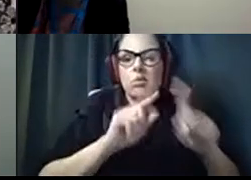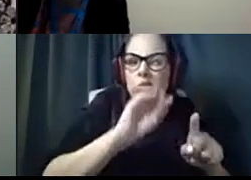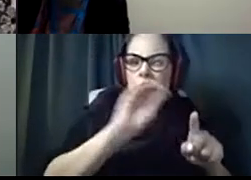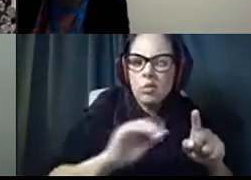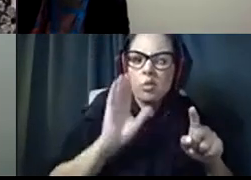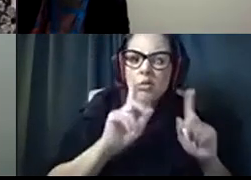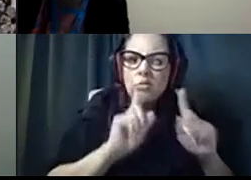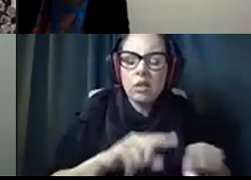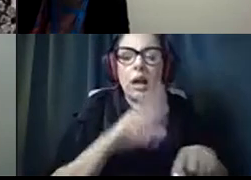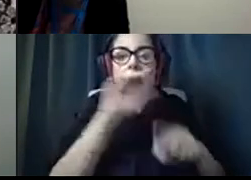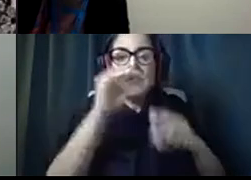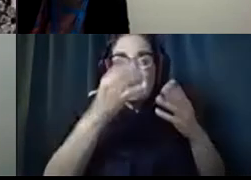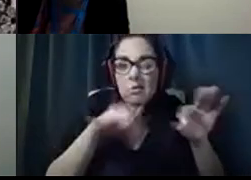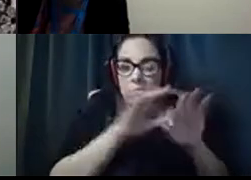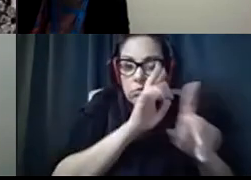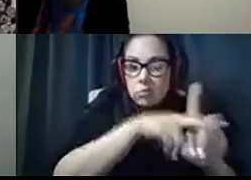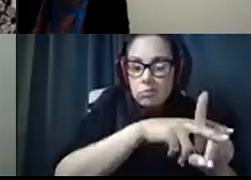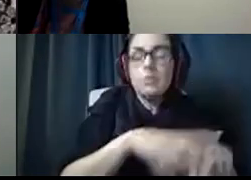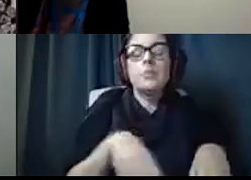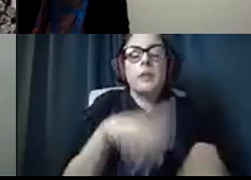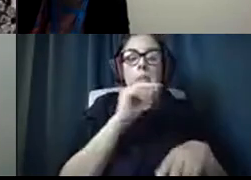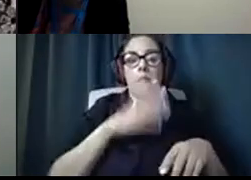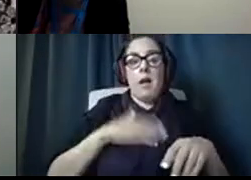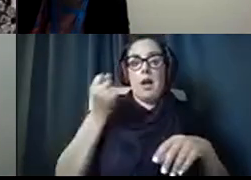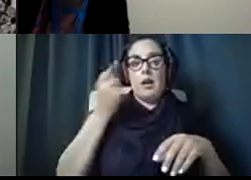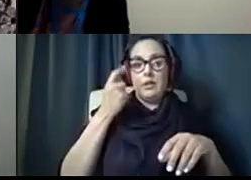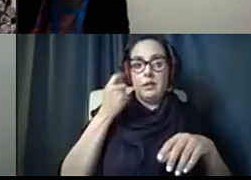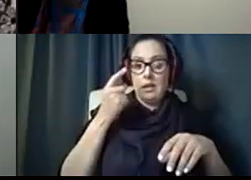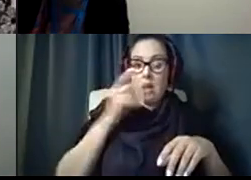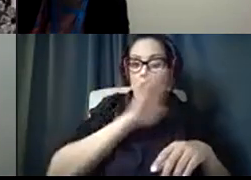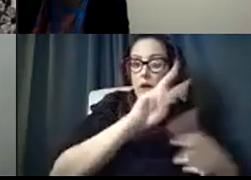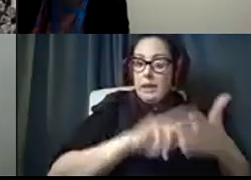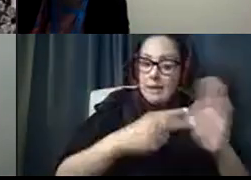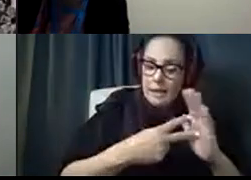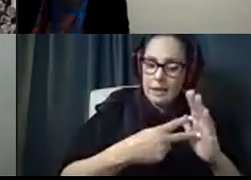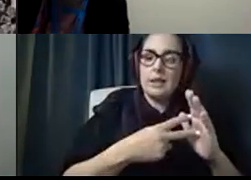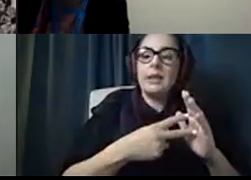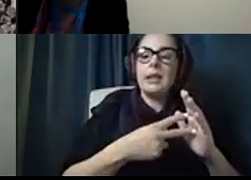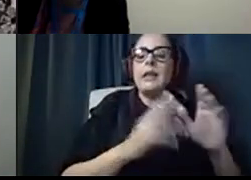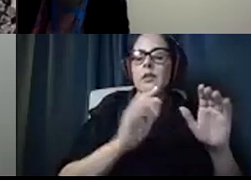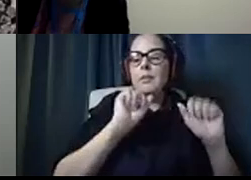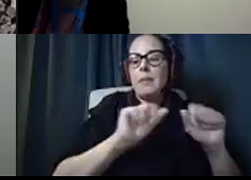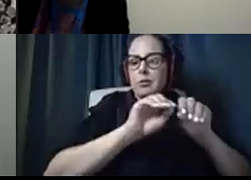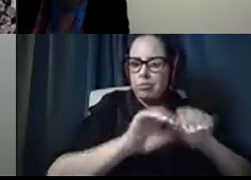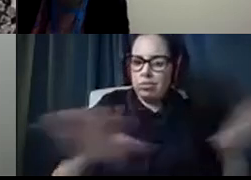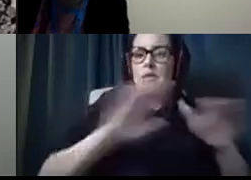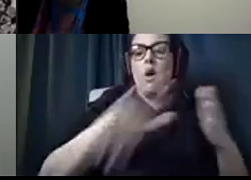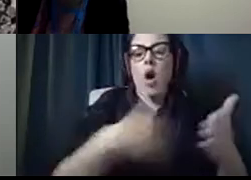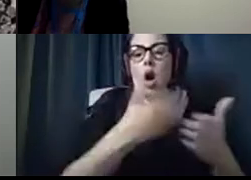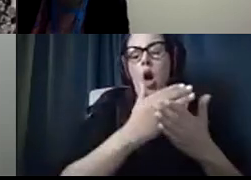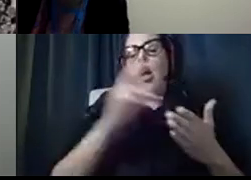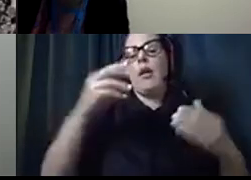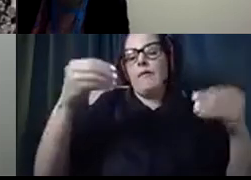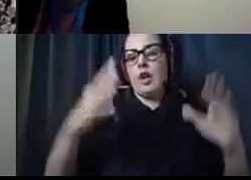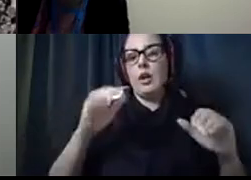and if the data was meaningful. And my understanding is their intention to move that out to all vendors so that we could